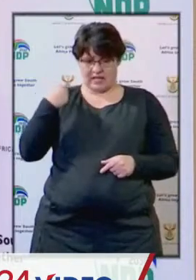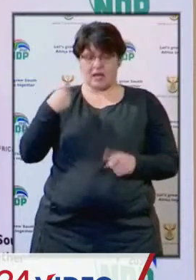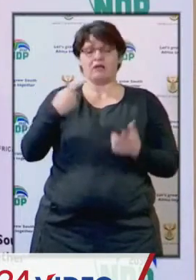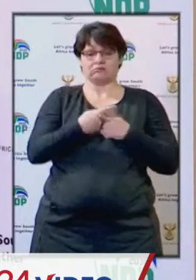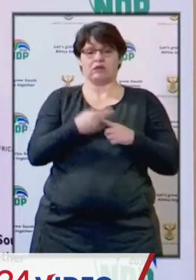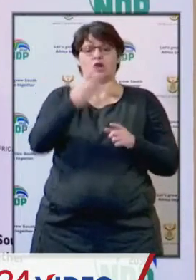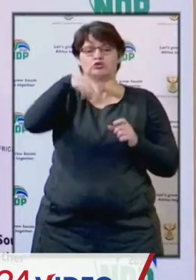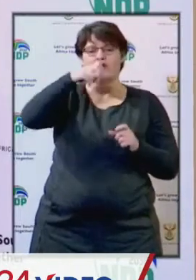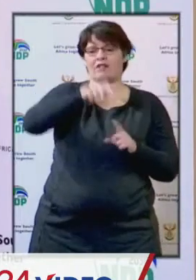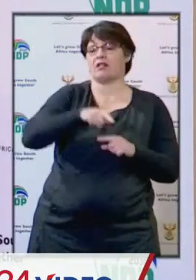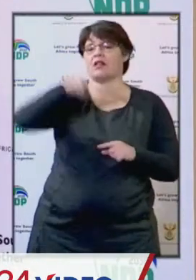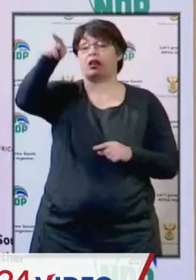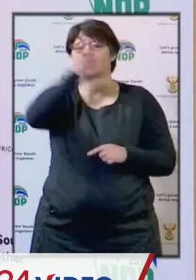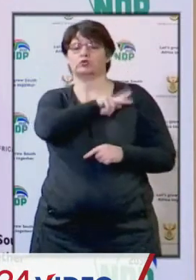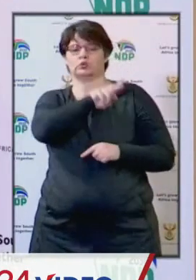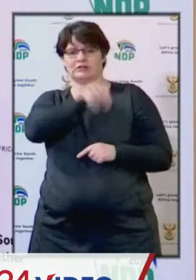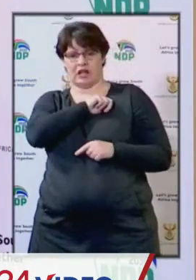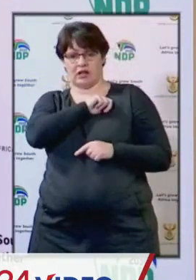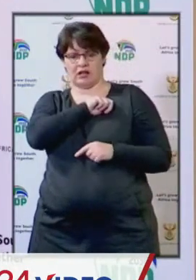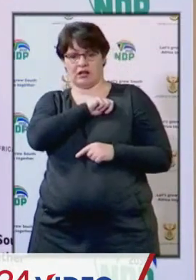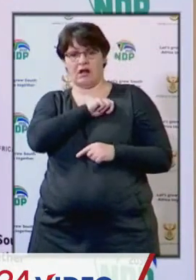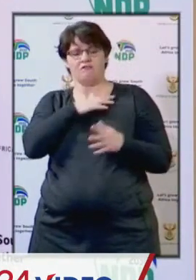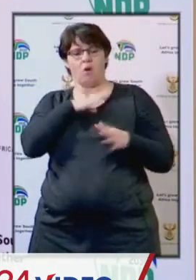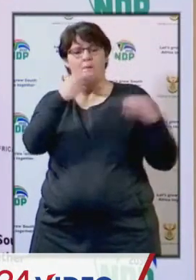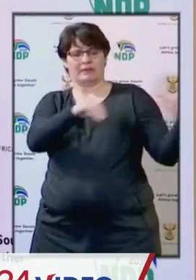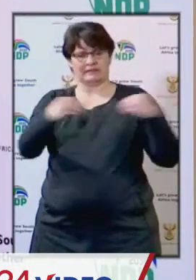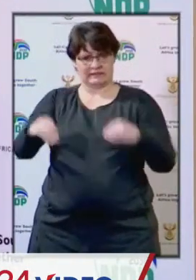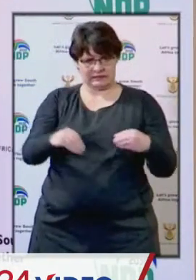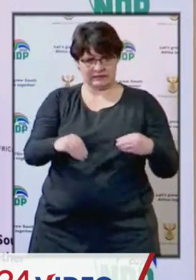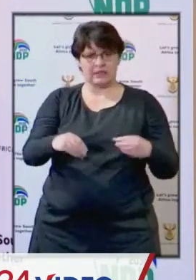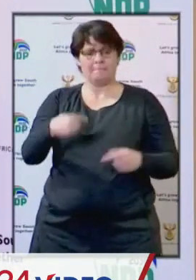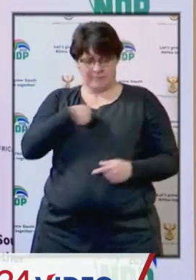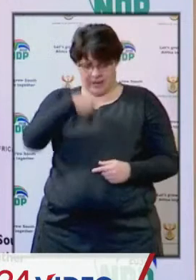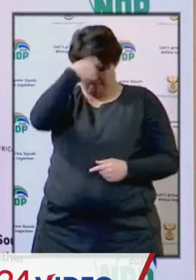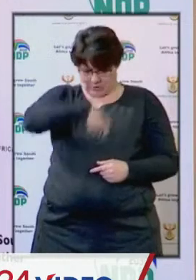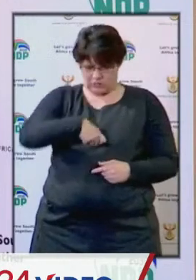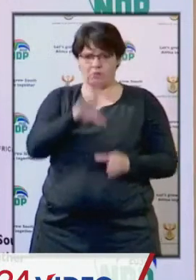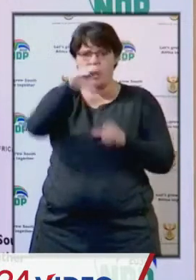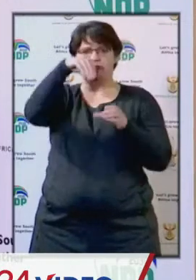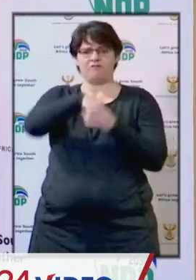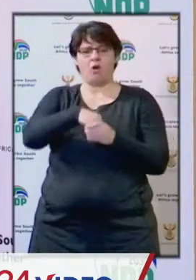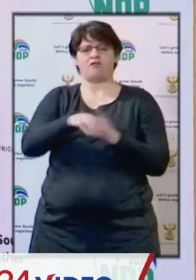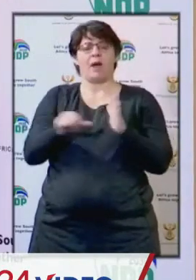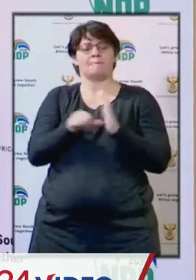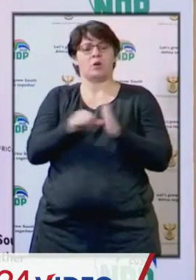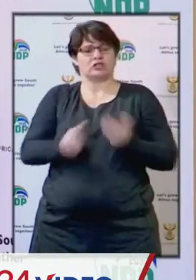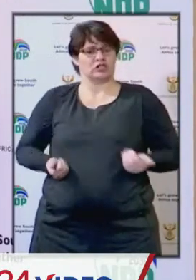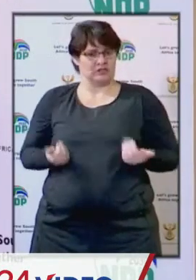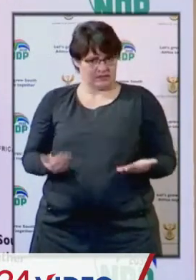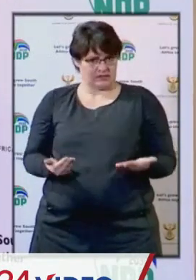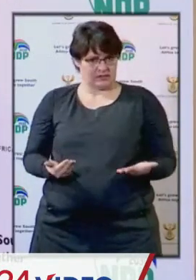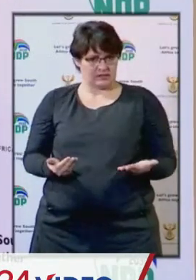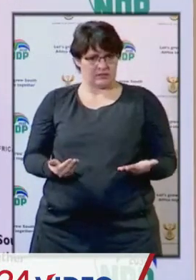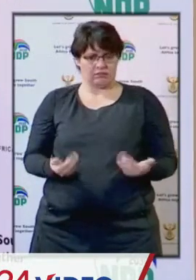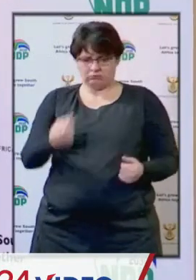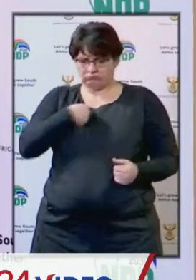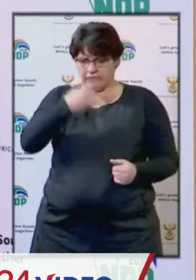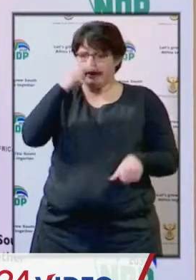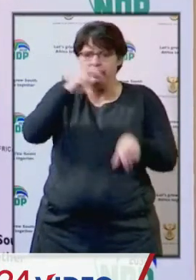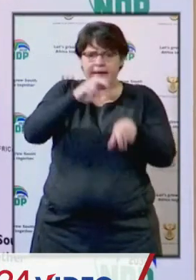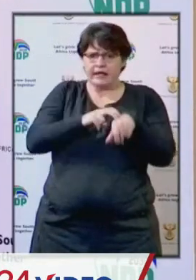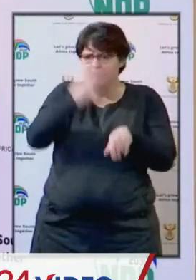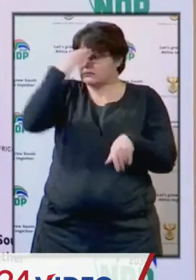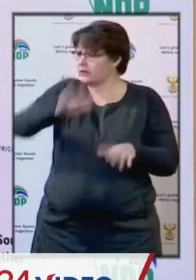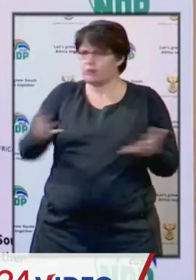travel into KZN for business traveller as a person who is part of essential services, I am